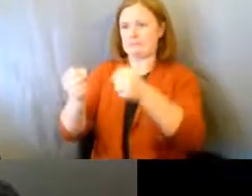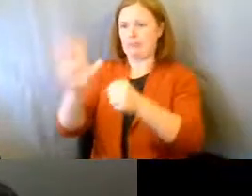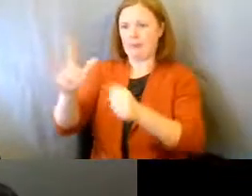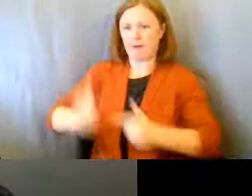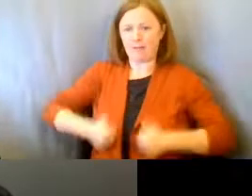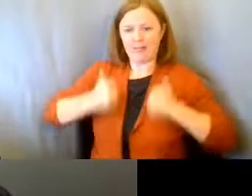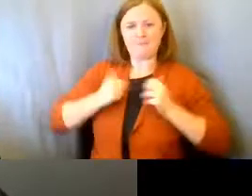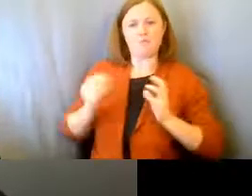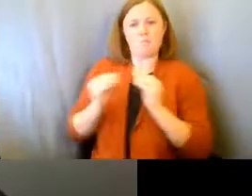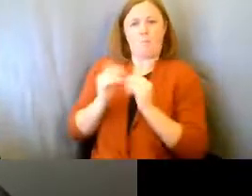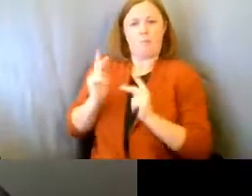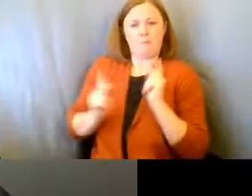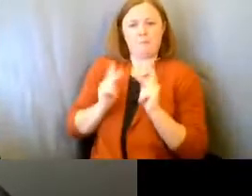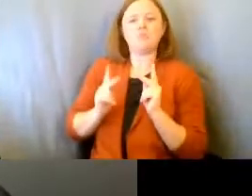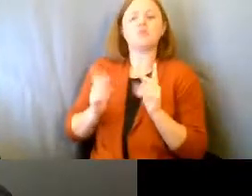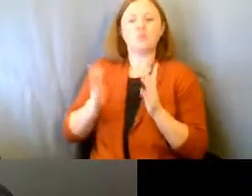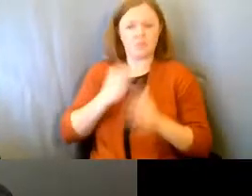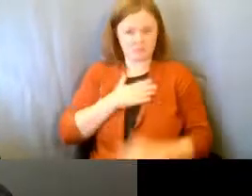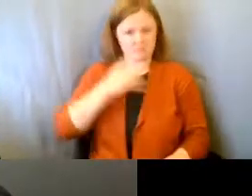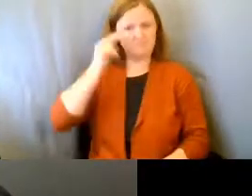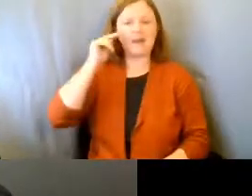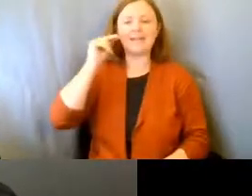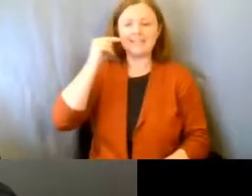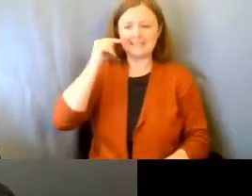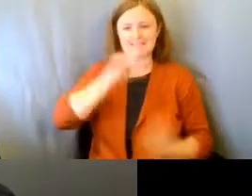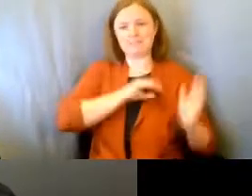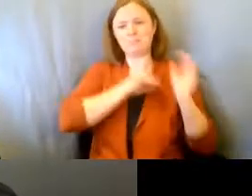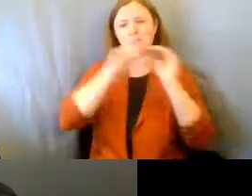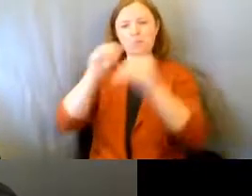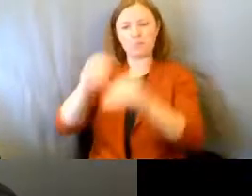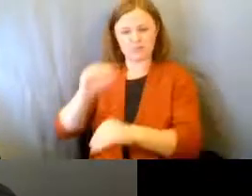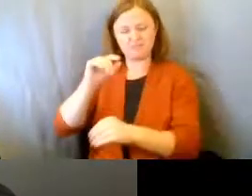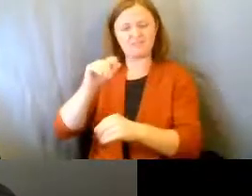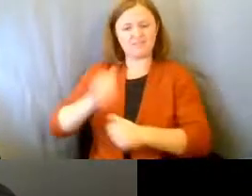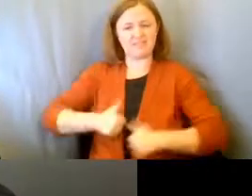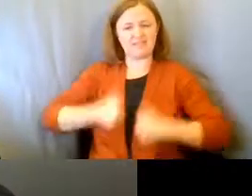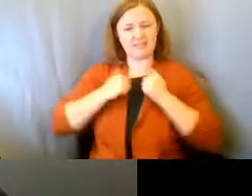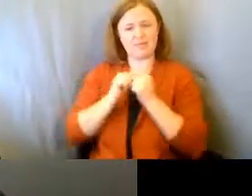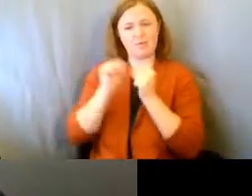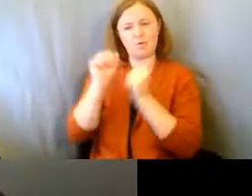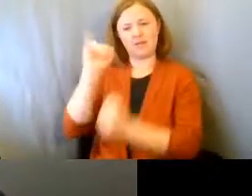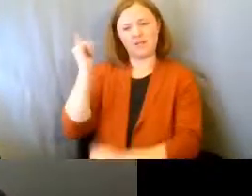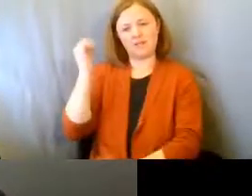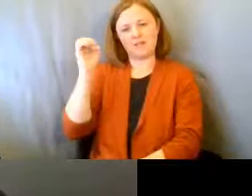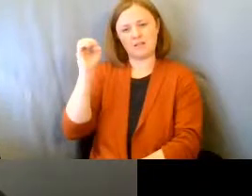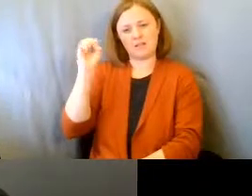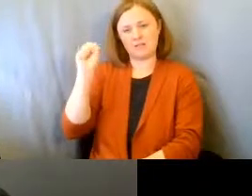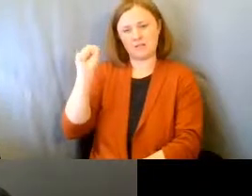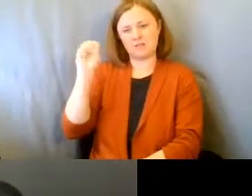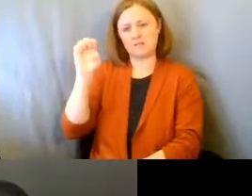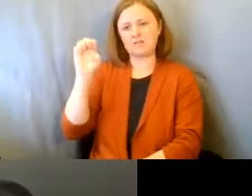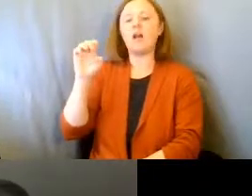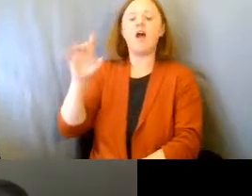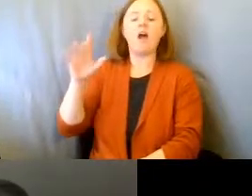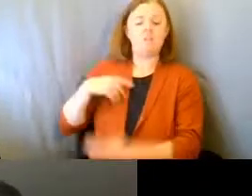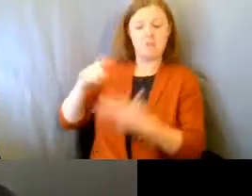So, that's where we moved my niece in to live with my son, Jesse. And my other son, looked at, can we do some community